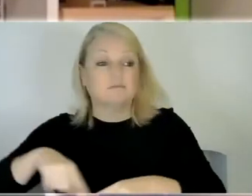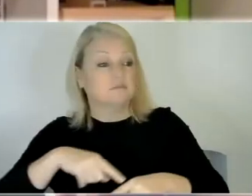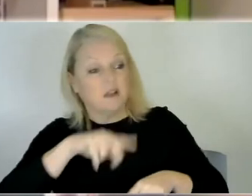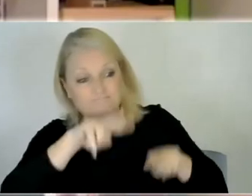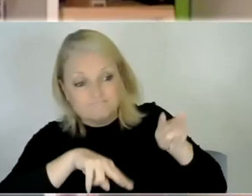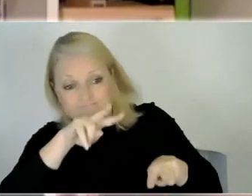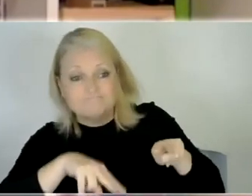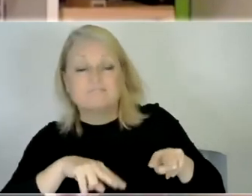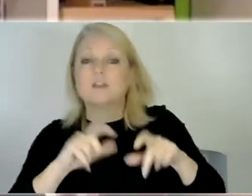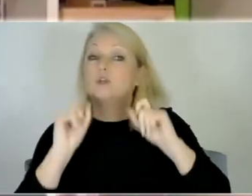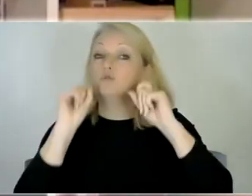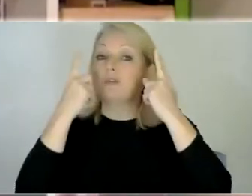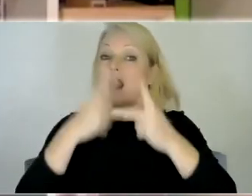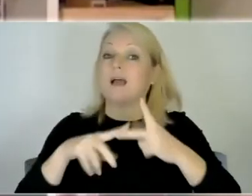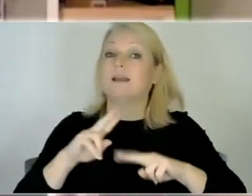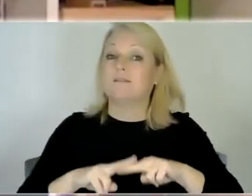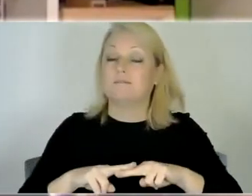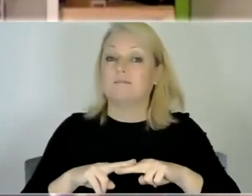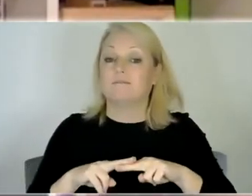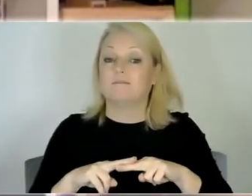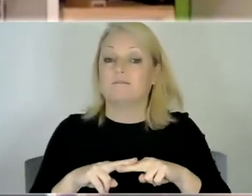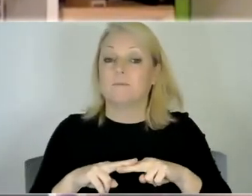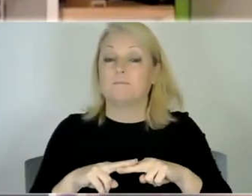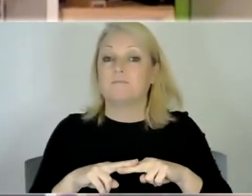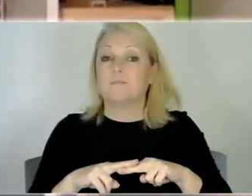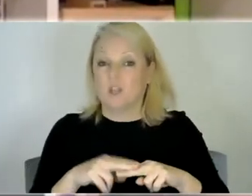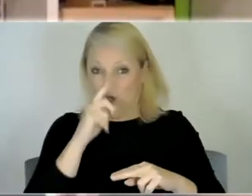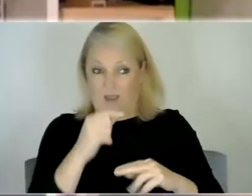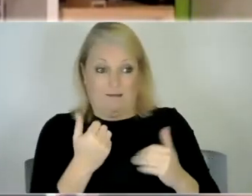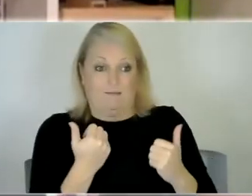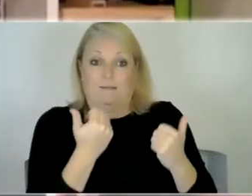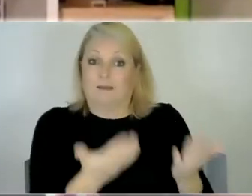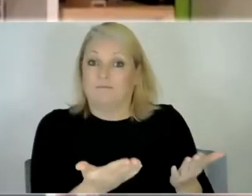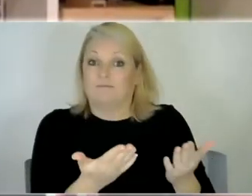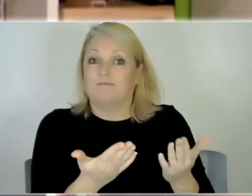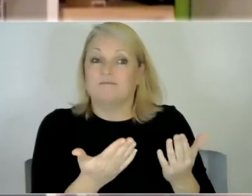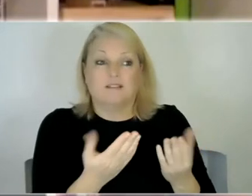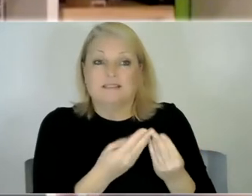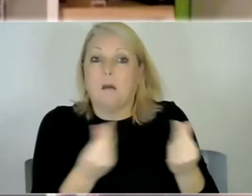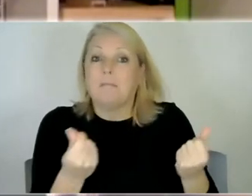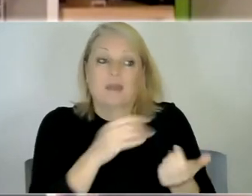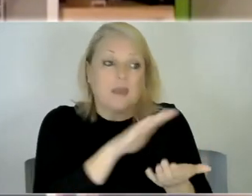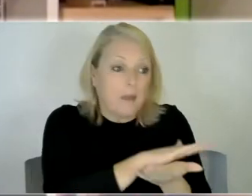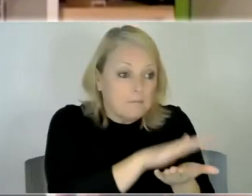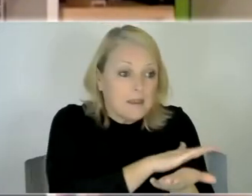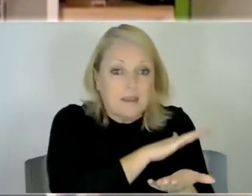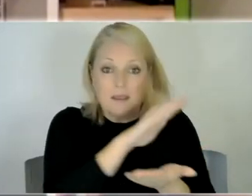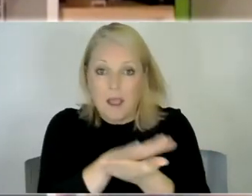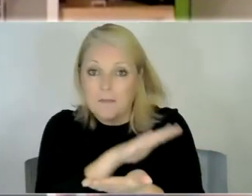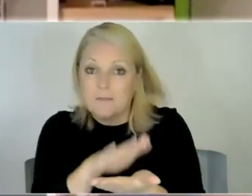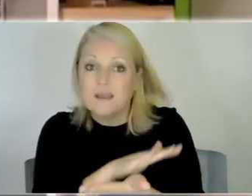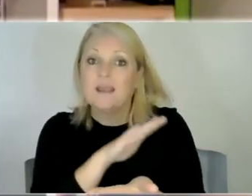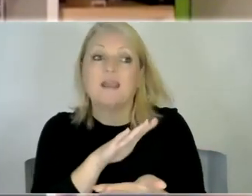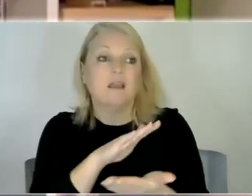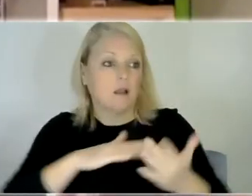you realize if you can keep them in a place that they're happy and that they're uh you know